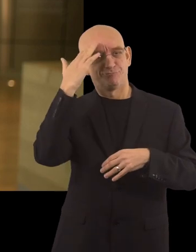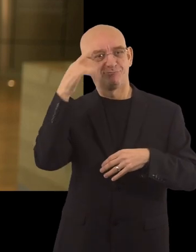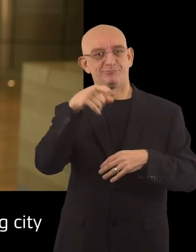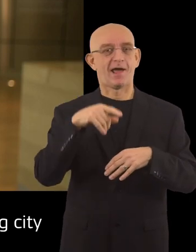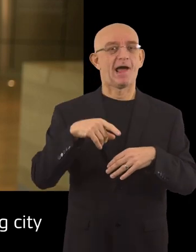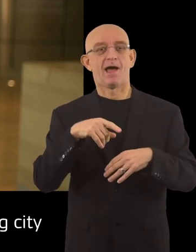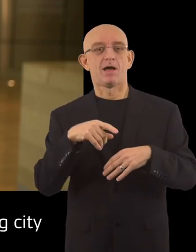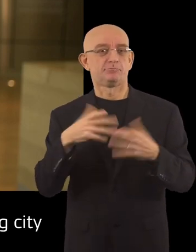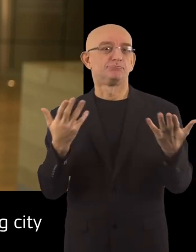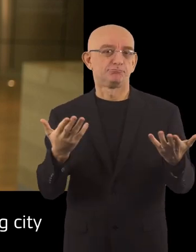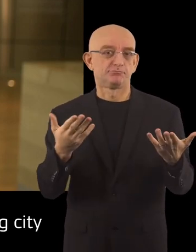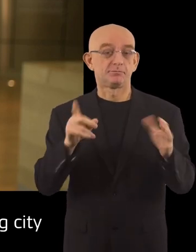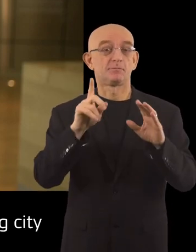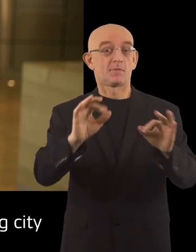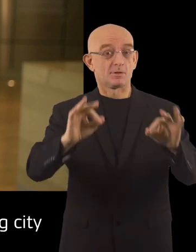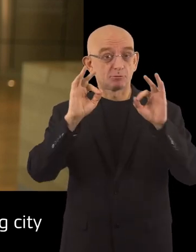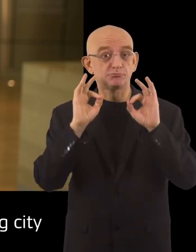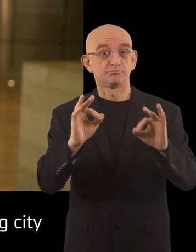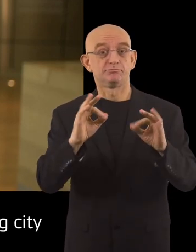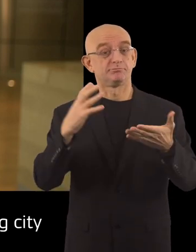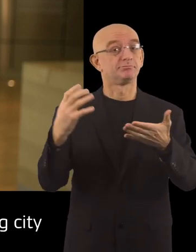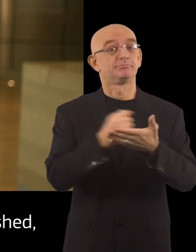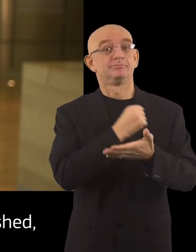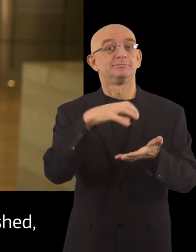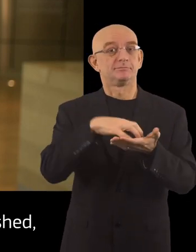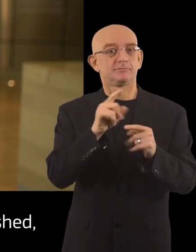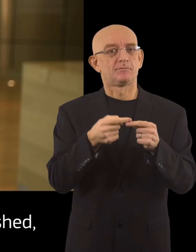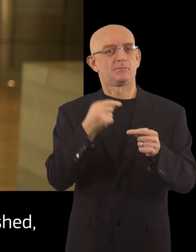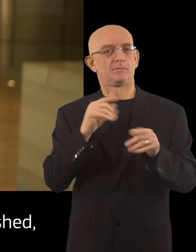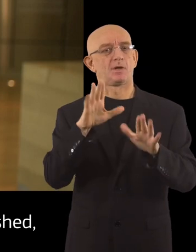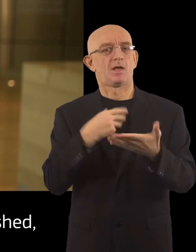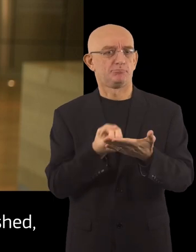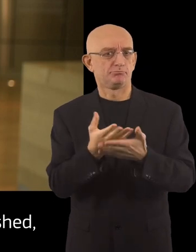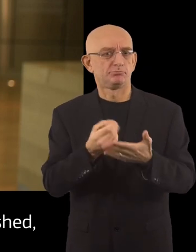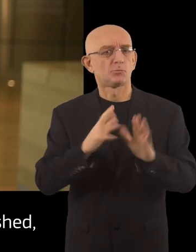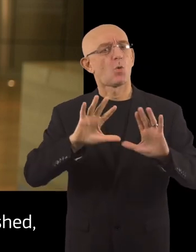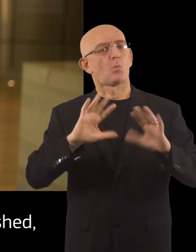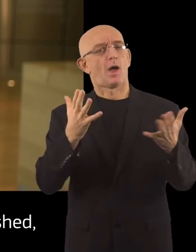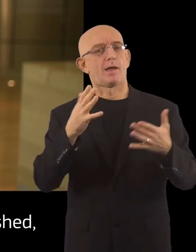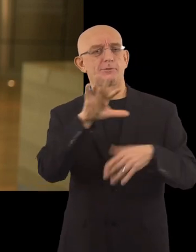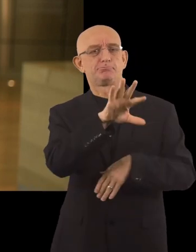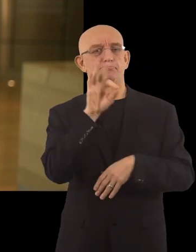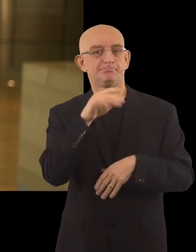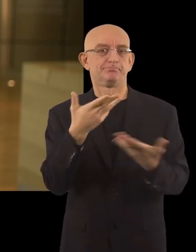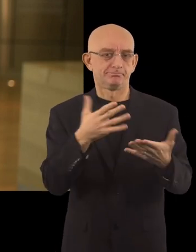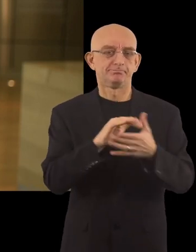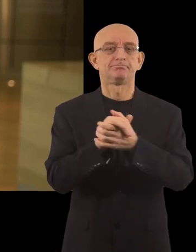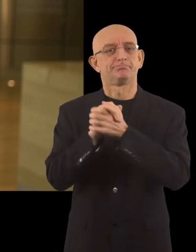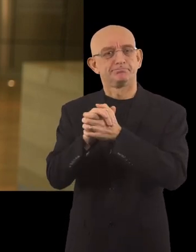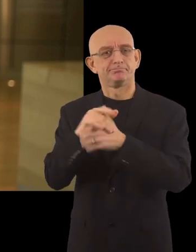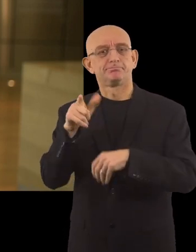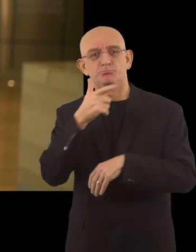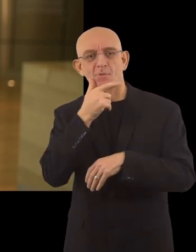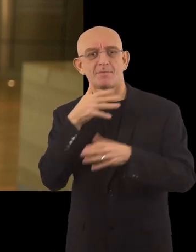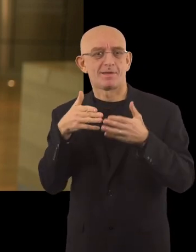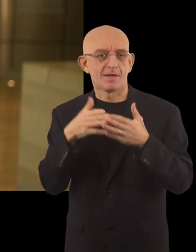you. But before officially announcing the winning city and the reasons why it has been distinguished, I congratulate